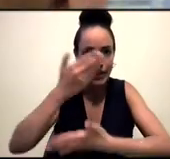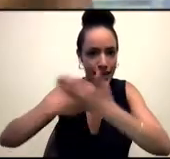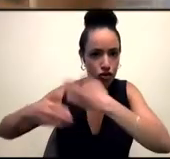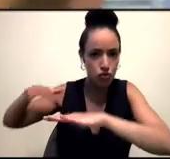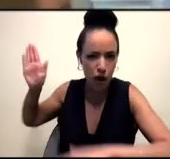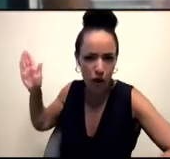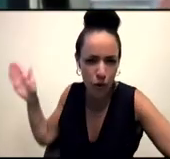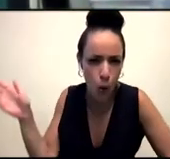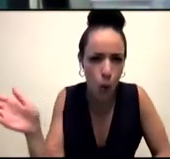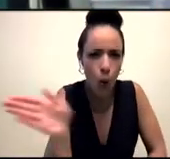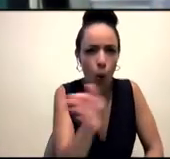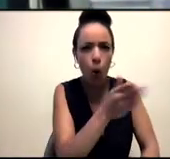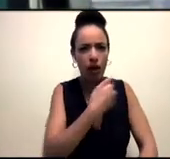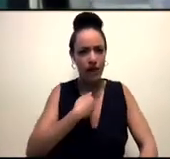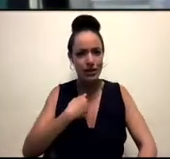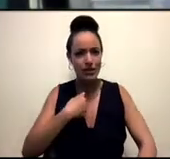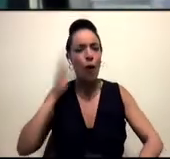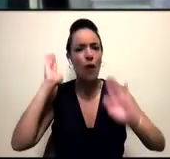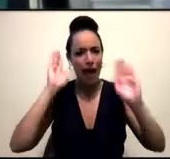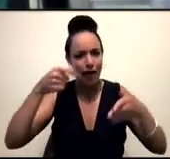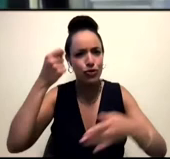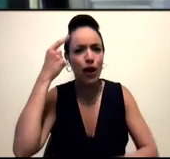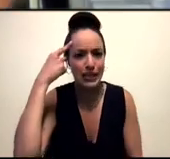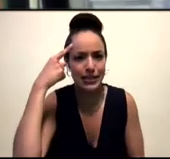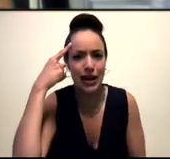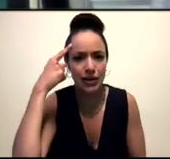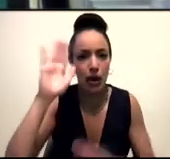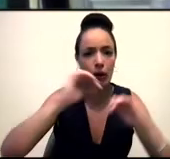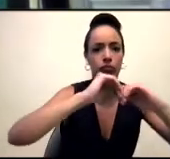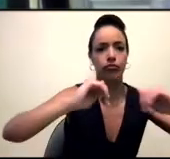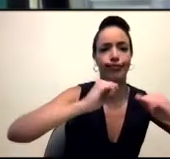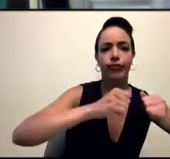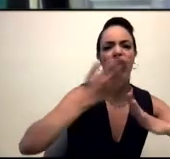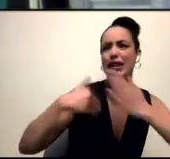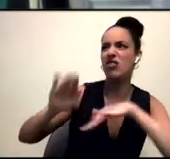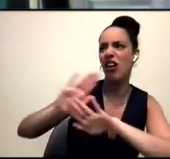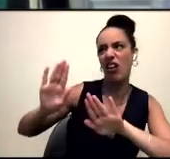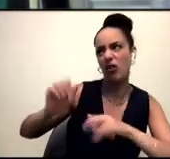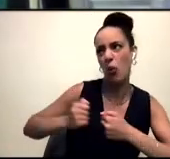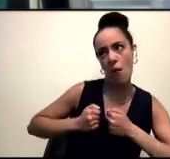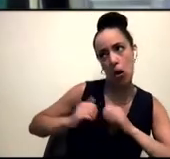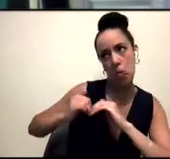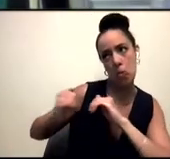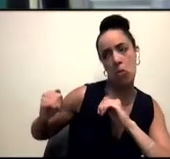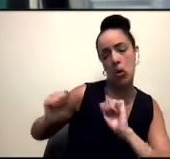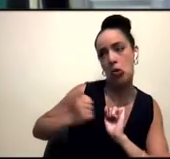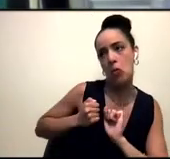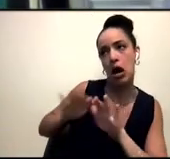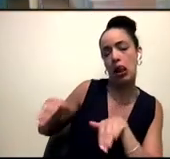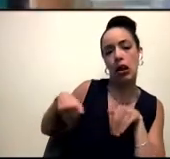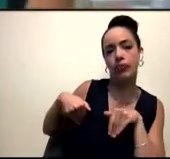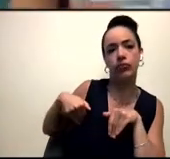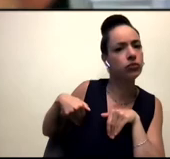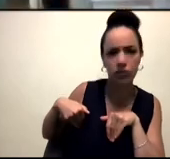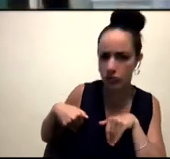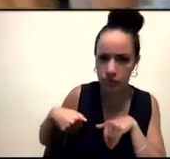actually need to really understand. Like, we can't be out here being like, well, that history is not my history, because it really is. And when we think about how